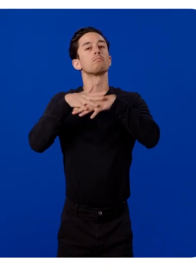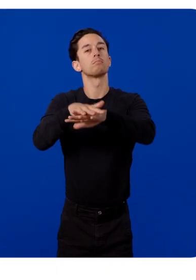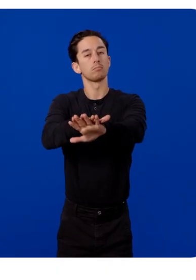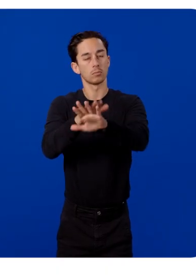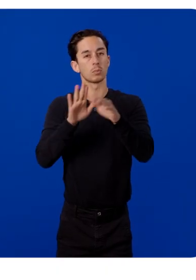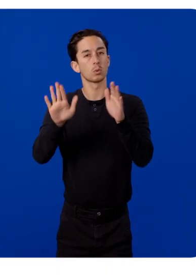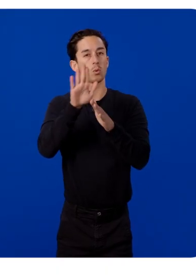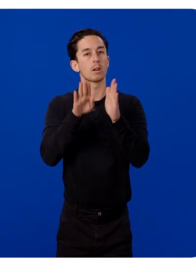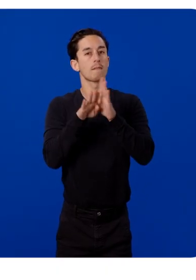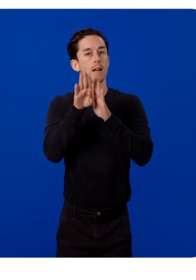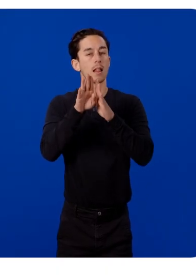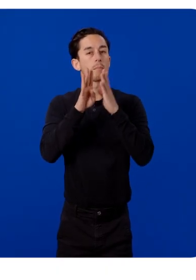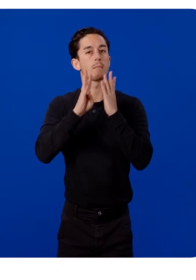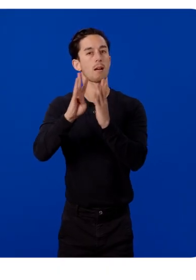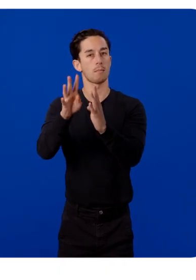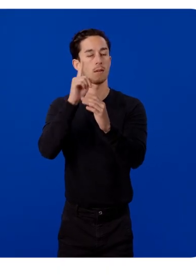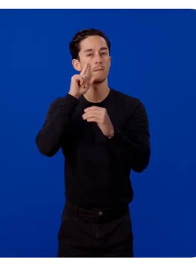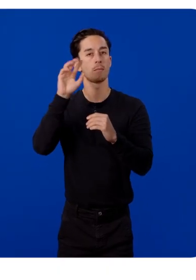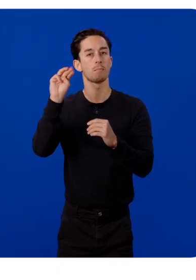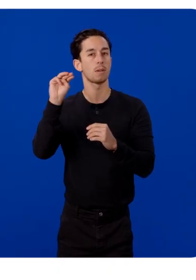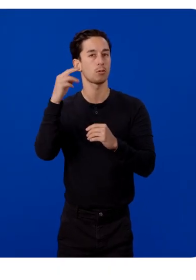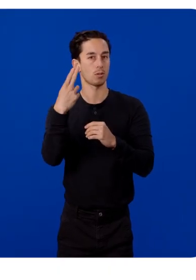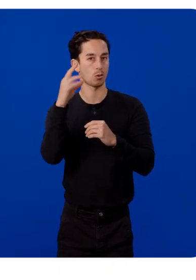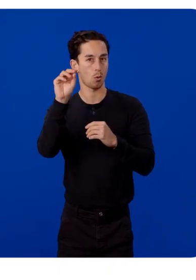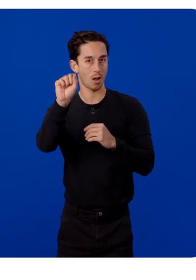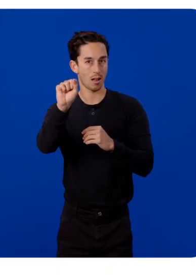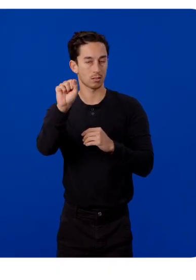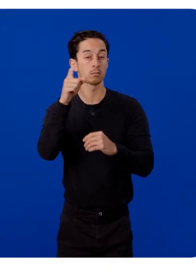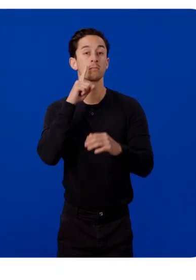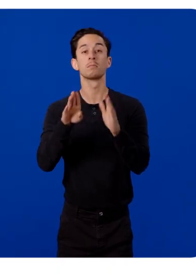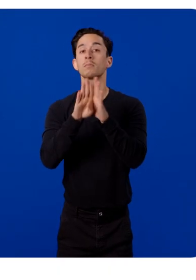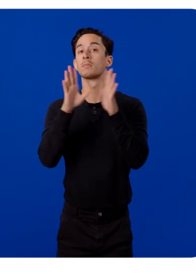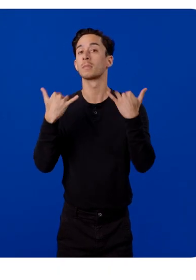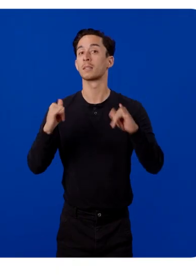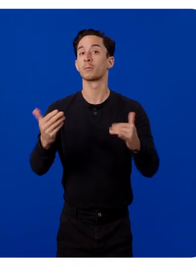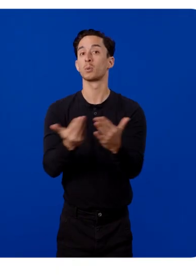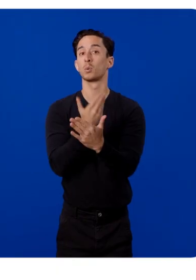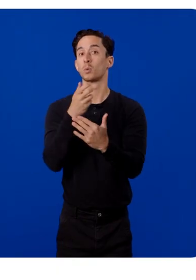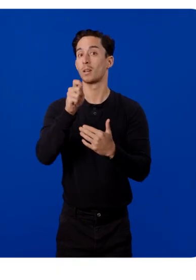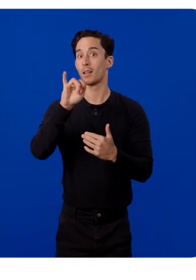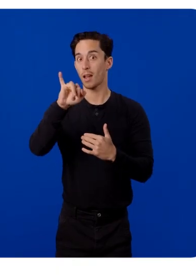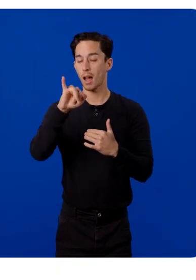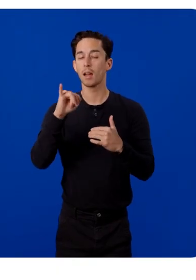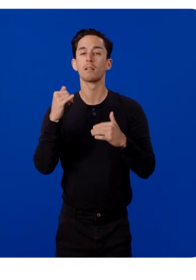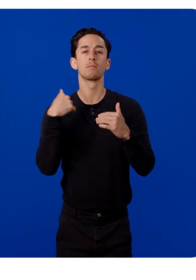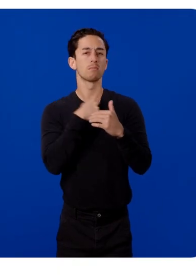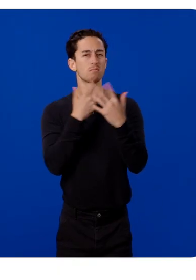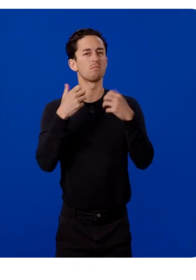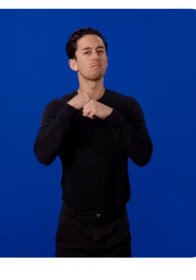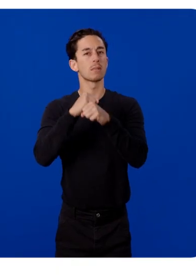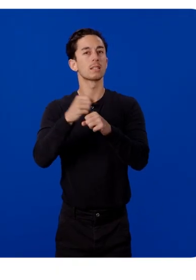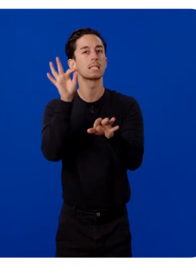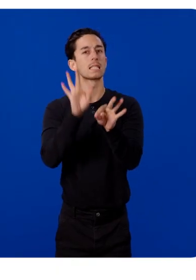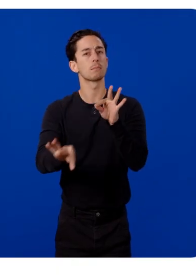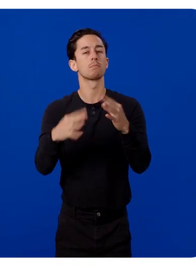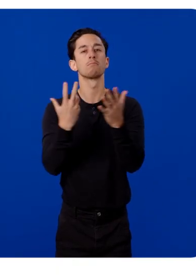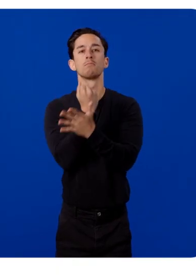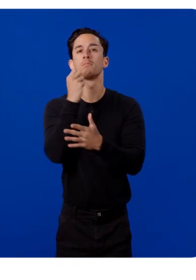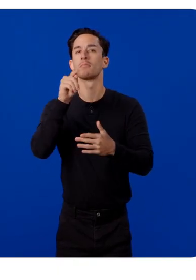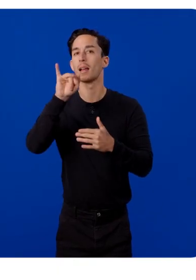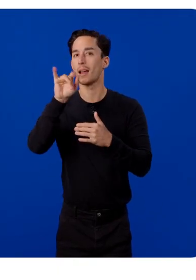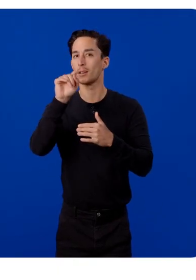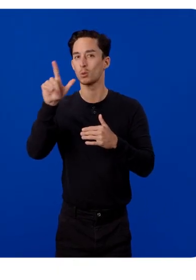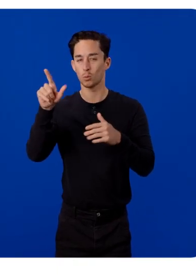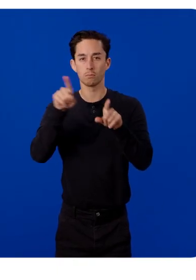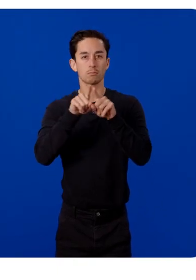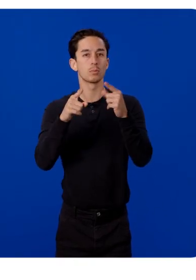workflows into your development pipeline for MetaHorizon OS. And for developers who are still new to AI, we want to make it simple for you to take advantage of